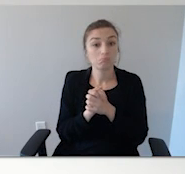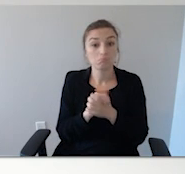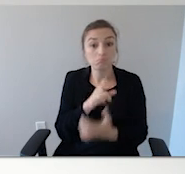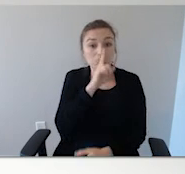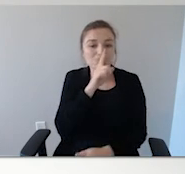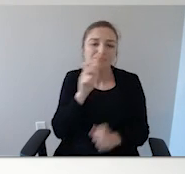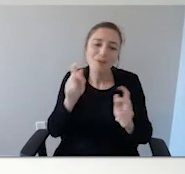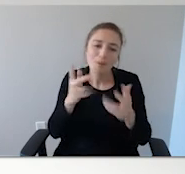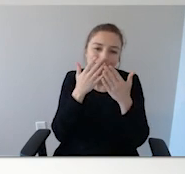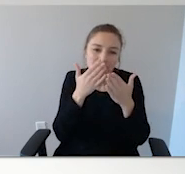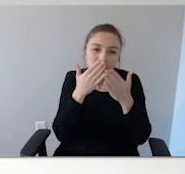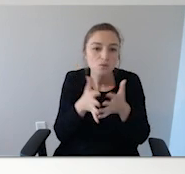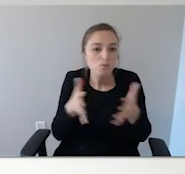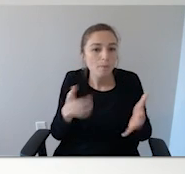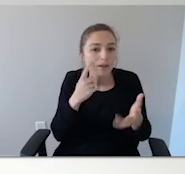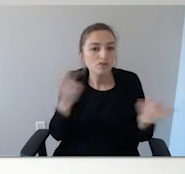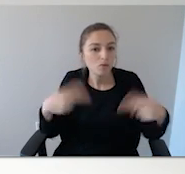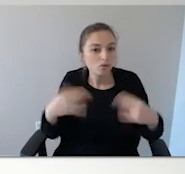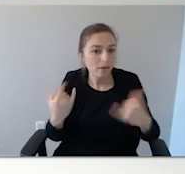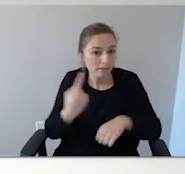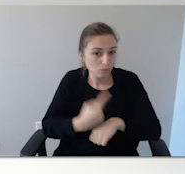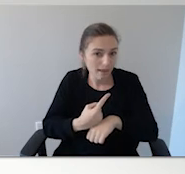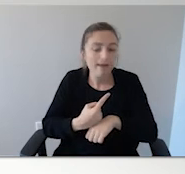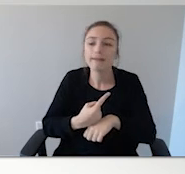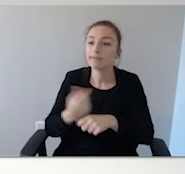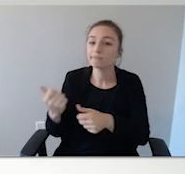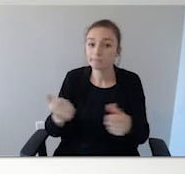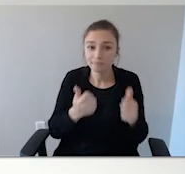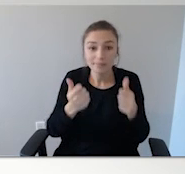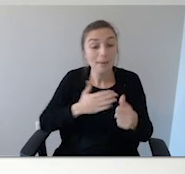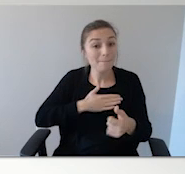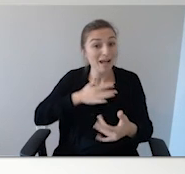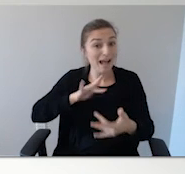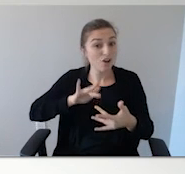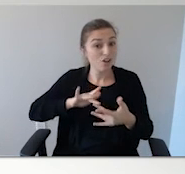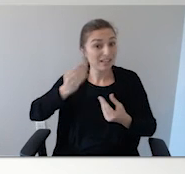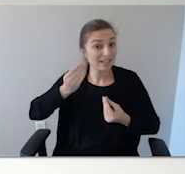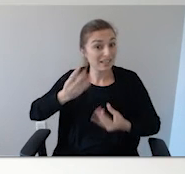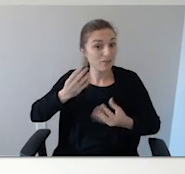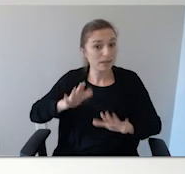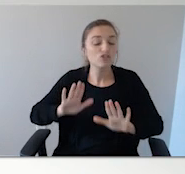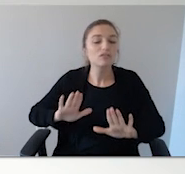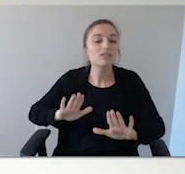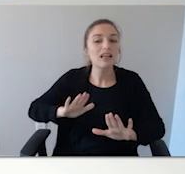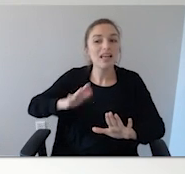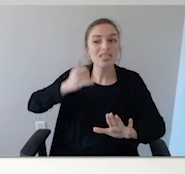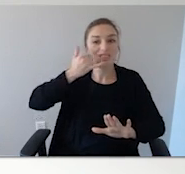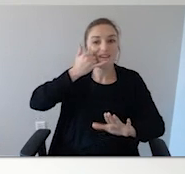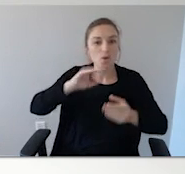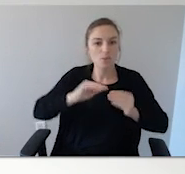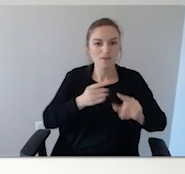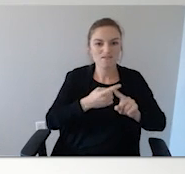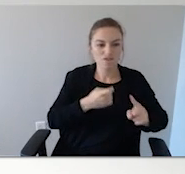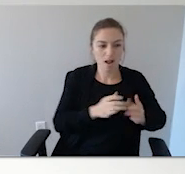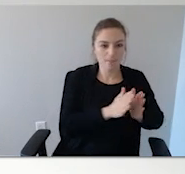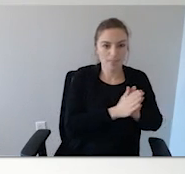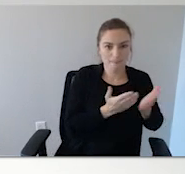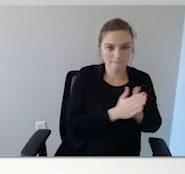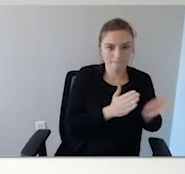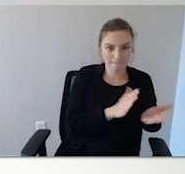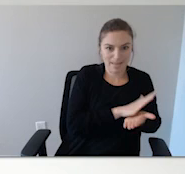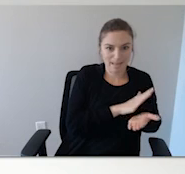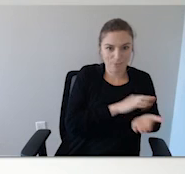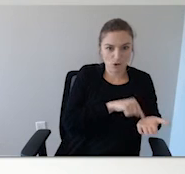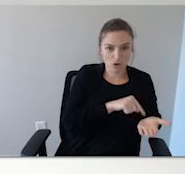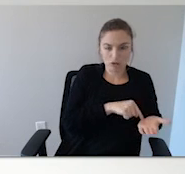Okay. Thanks everybody for attending today. My contact information, the phone number in the program is not my phone number. I